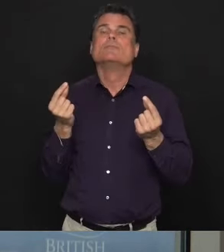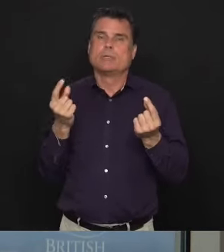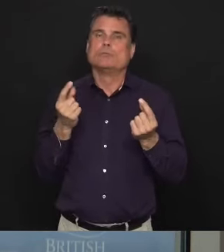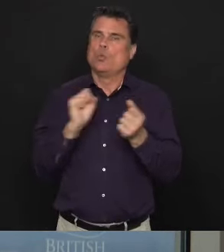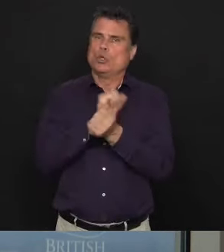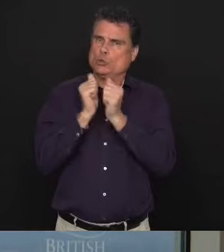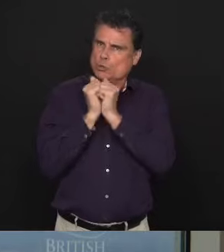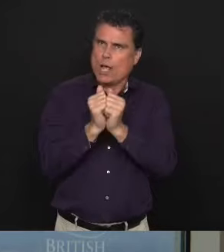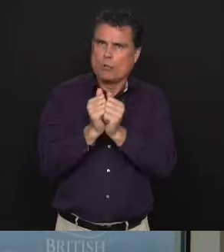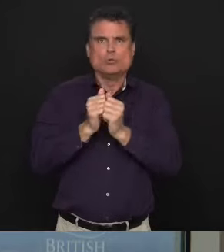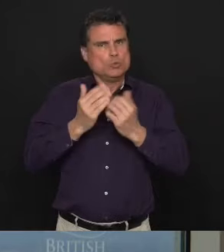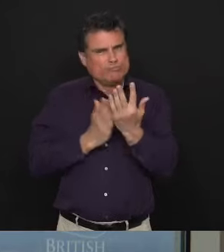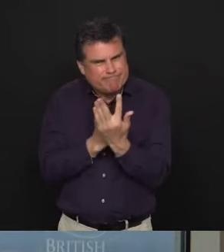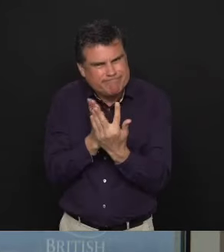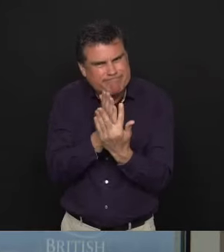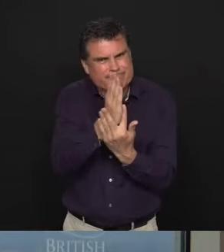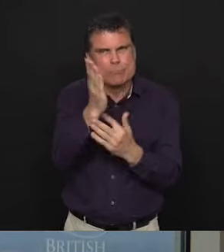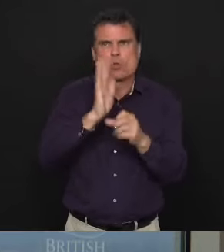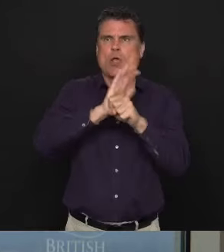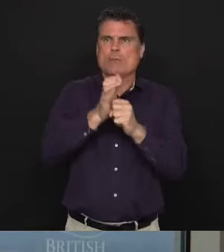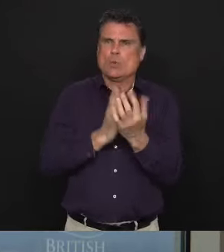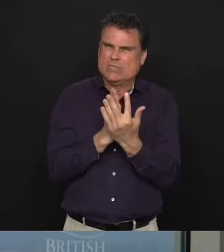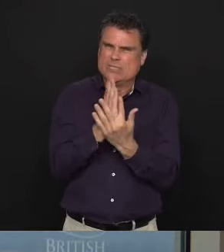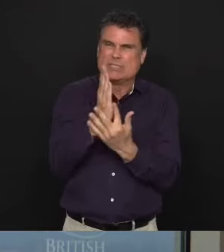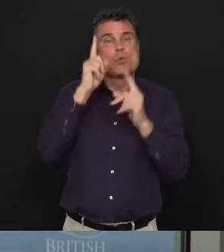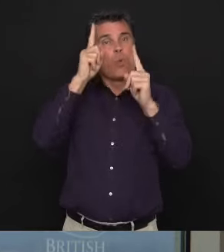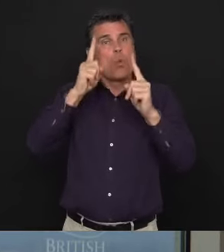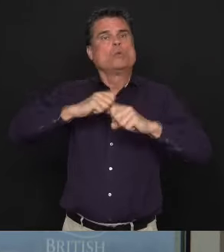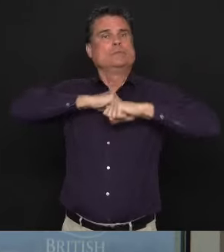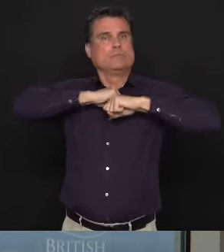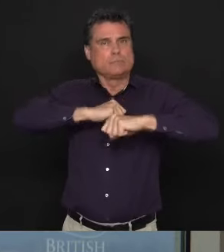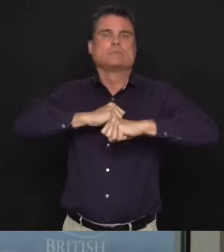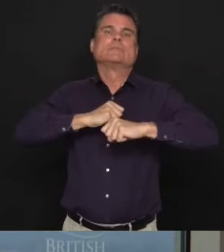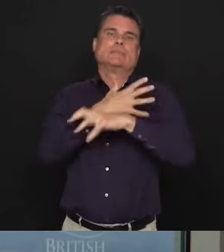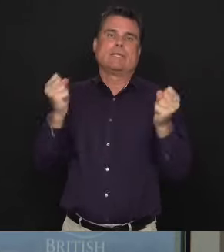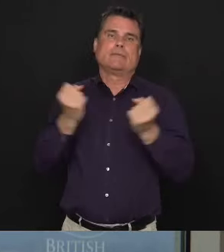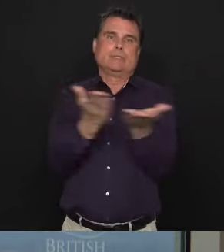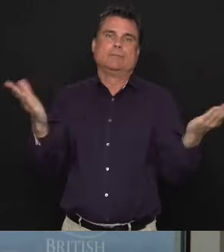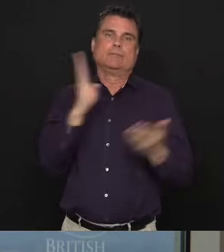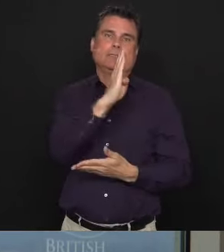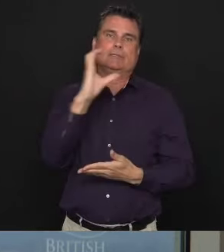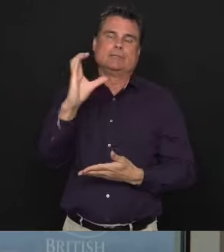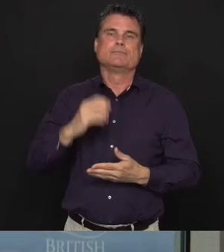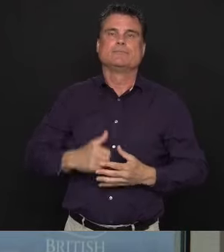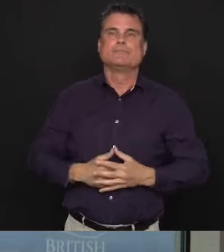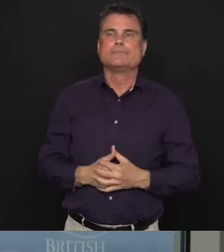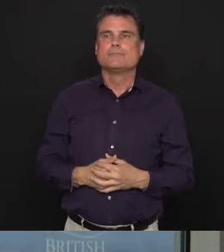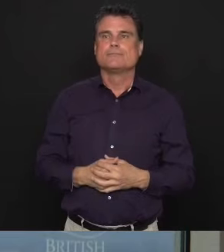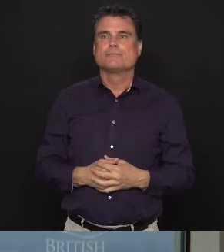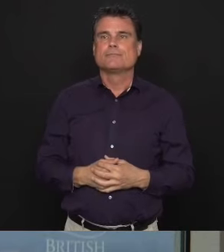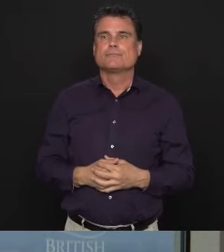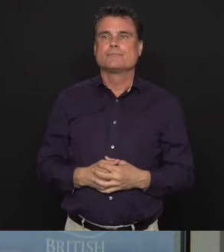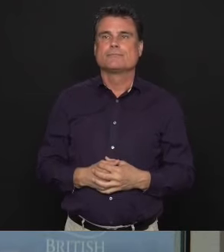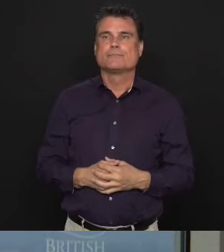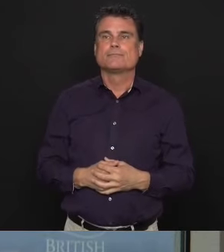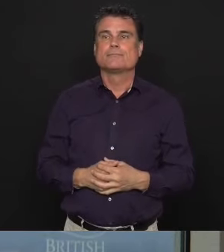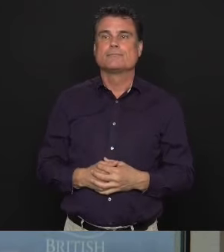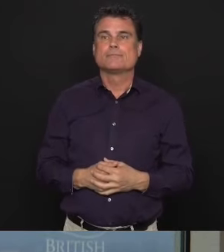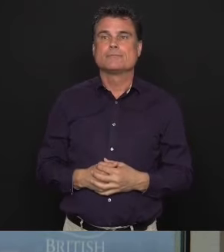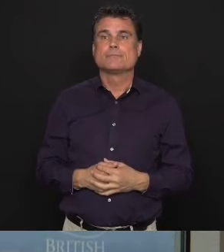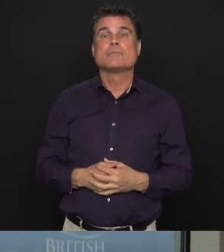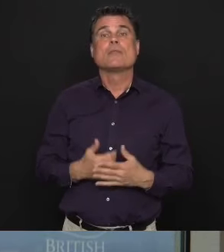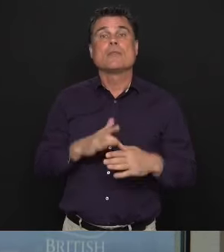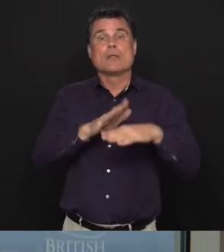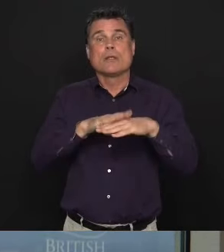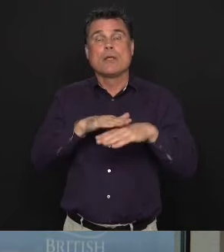this pandemic. Thank you. Thank you, Minister. Before we start taking questions, gentle reminder to the media. Please press star